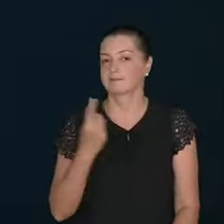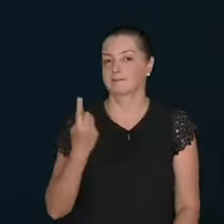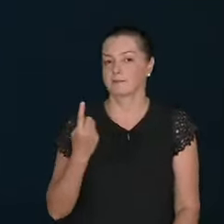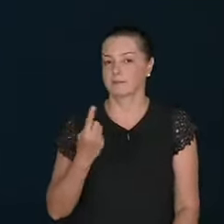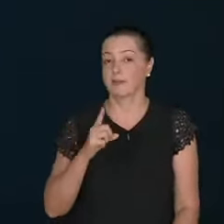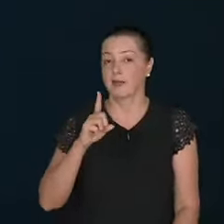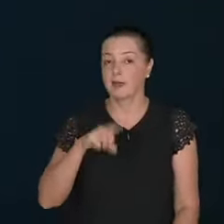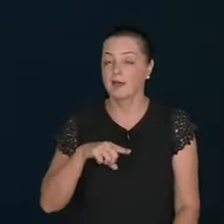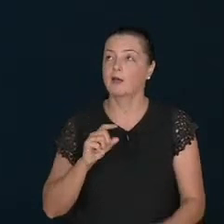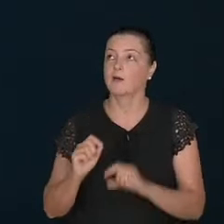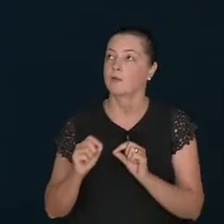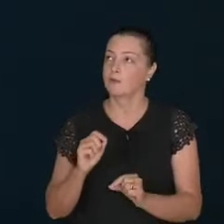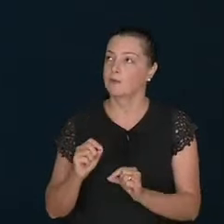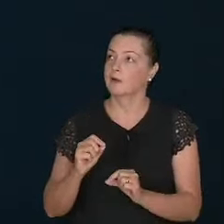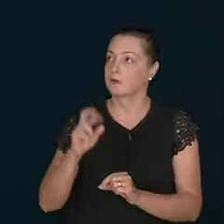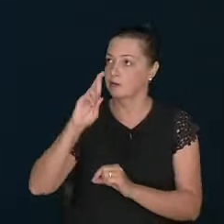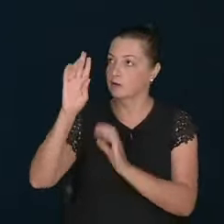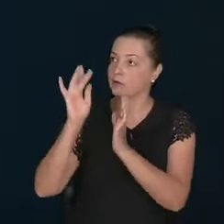He.